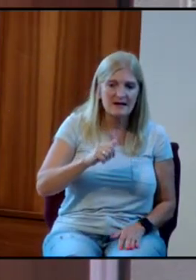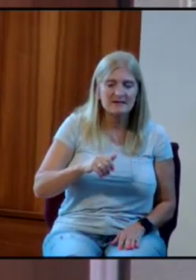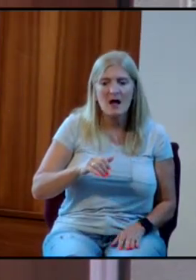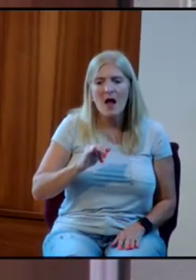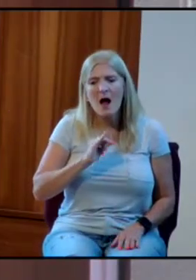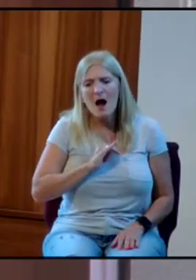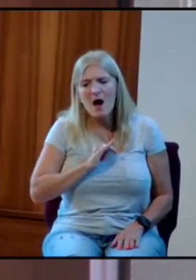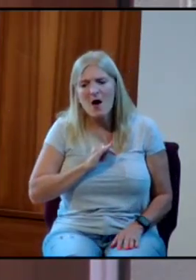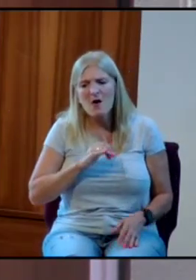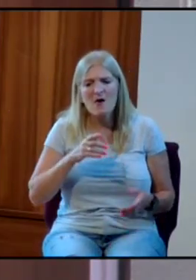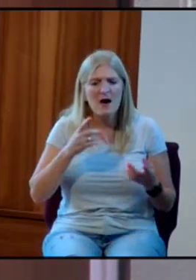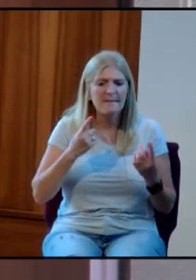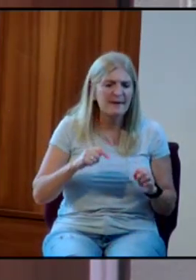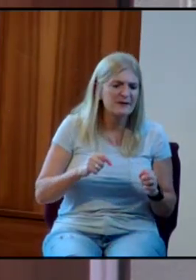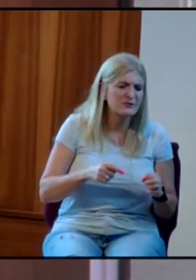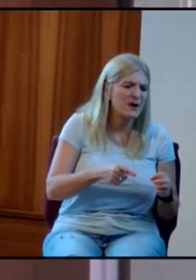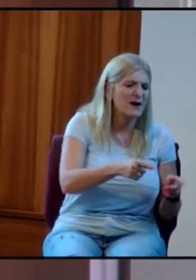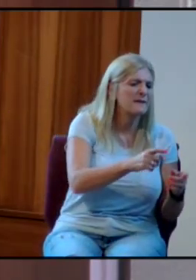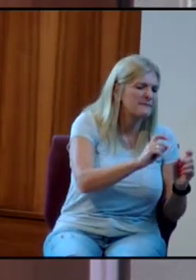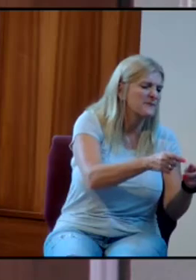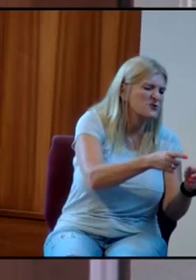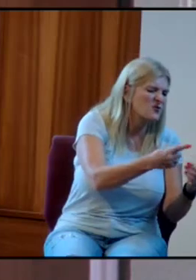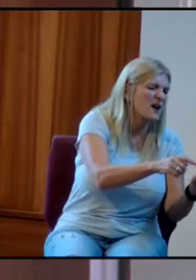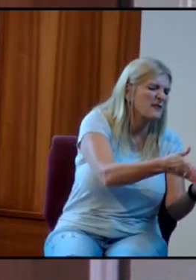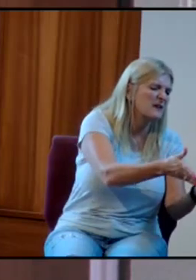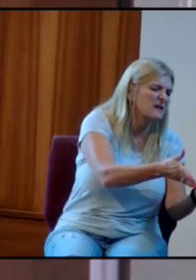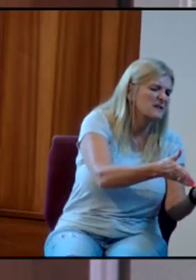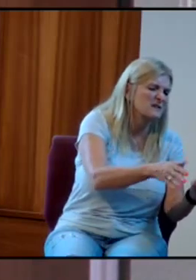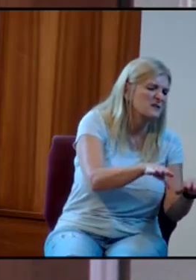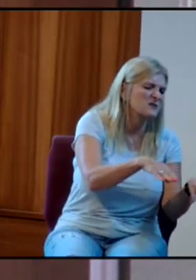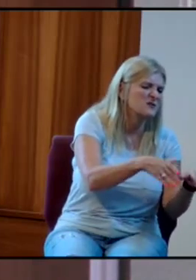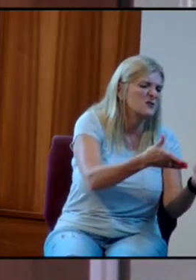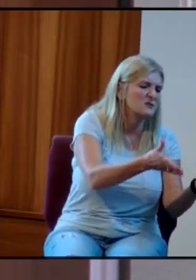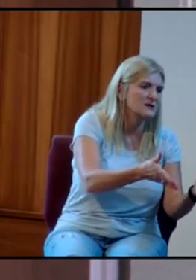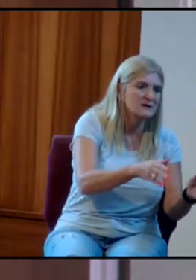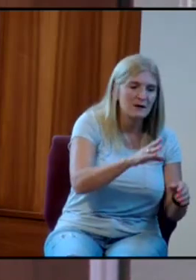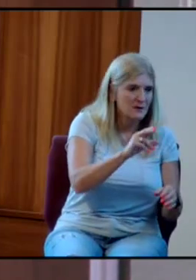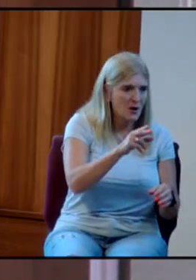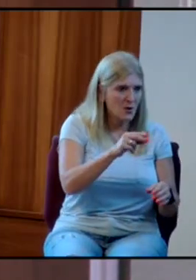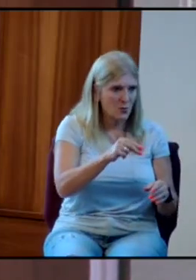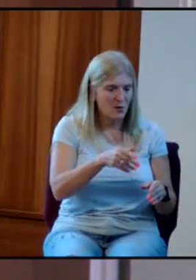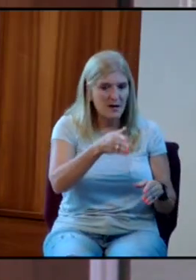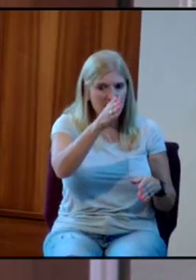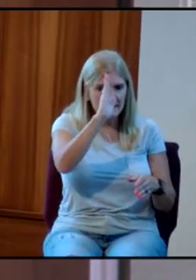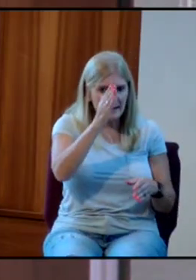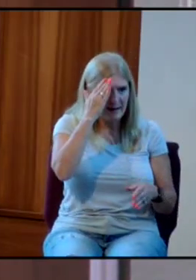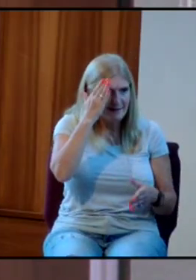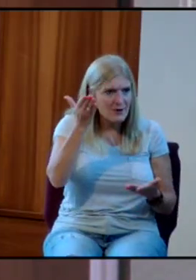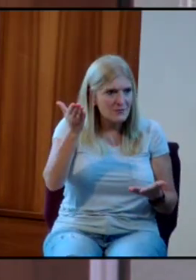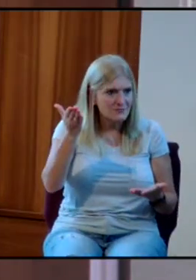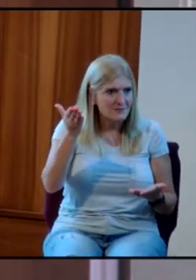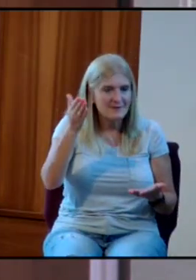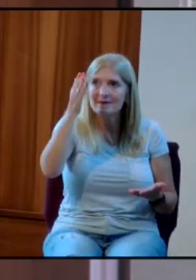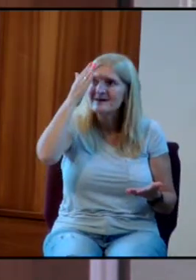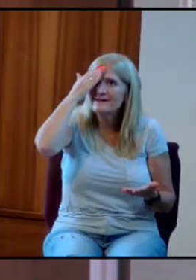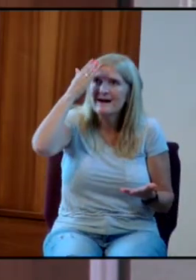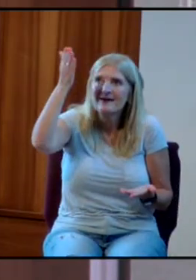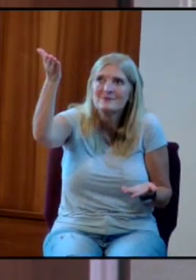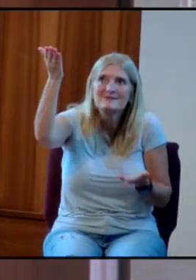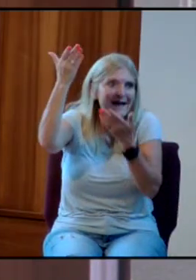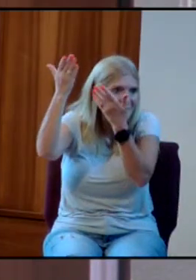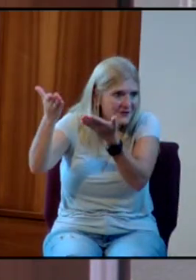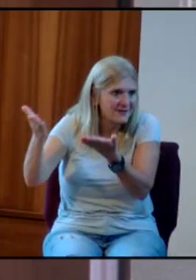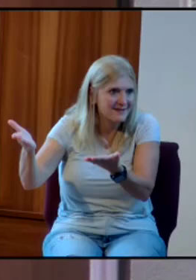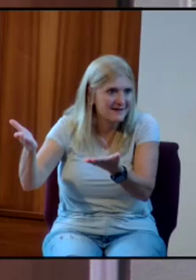experiment. Why don't you try this? Here's what he's saying. I live a blessed life. My life